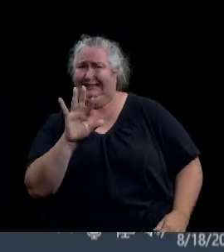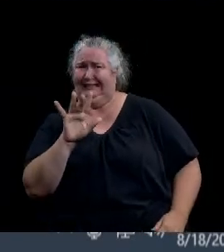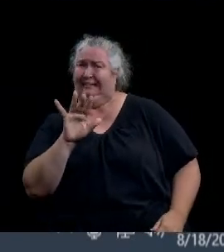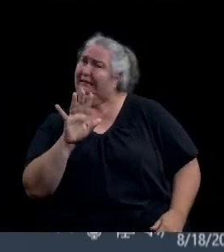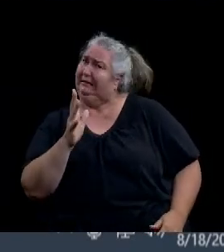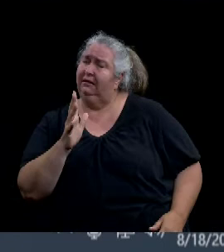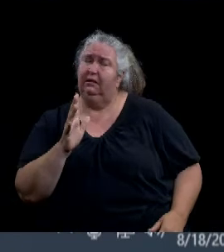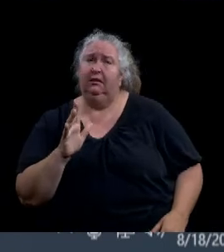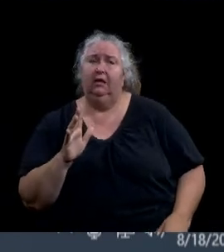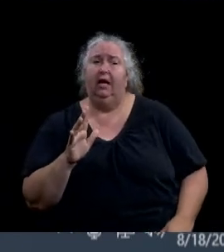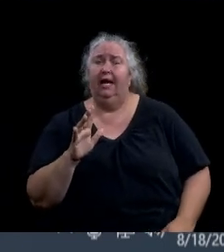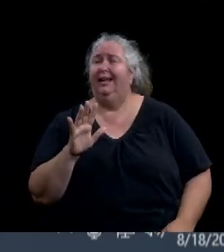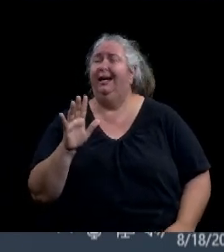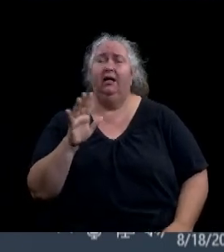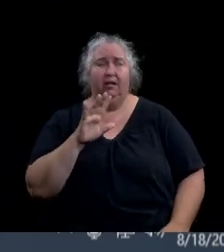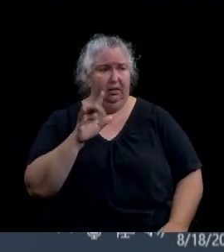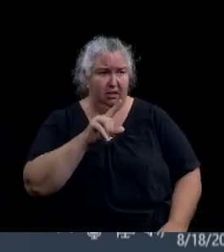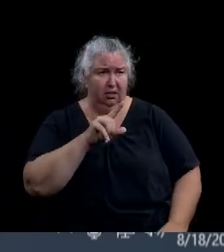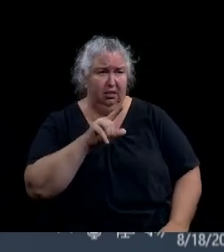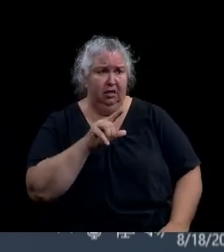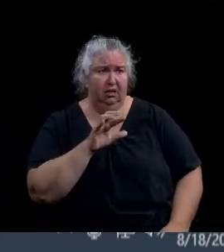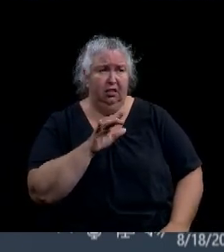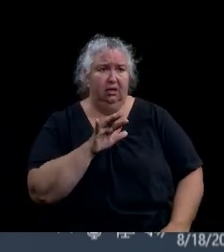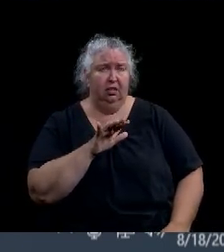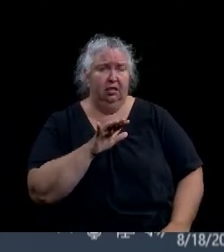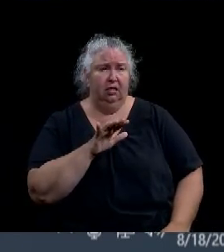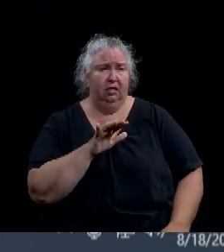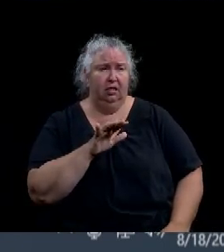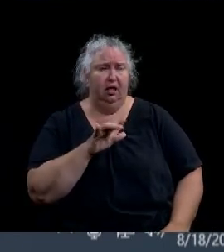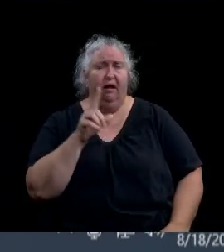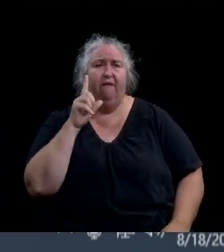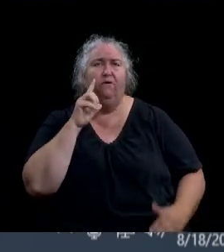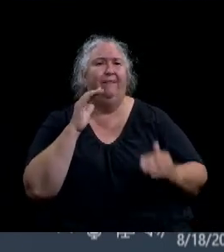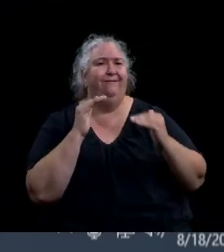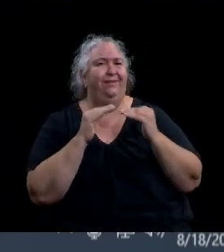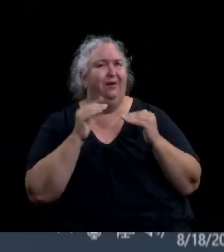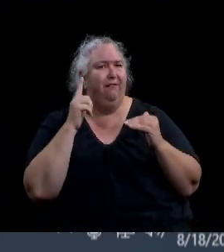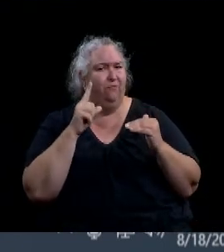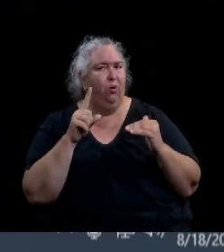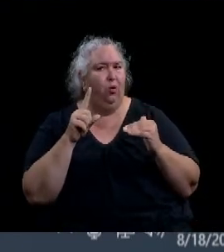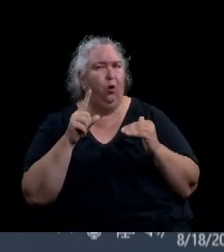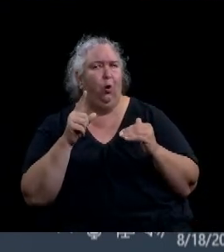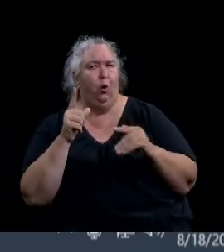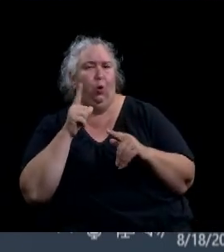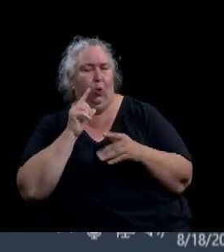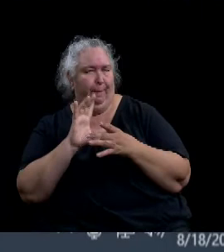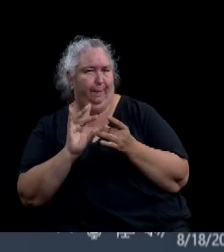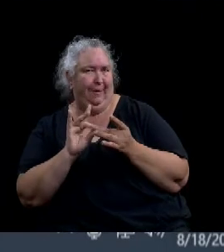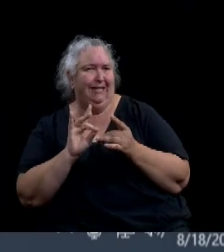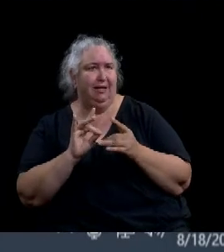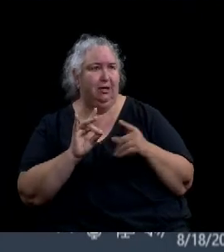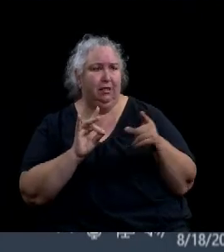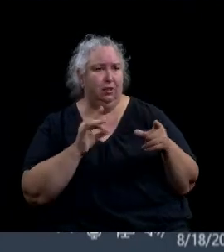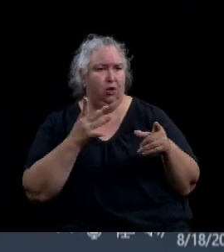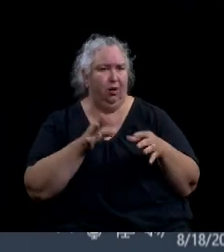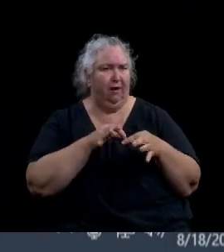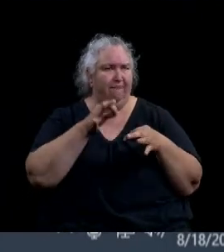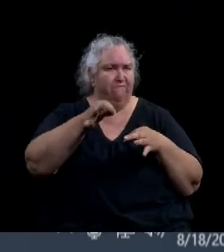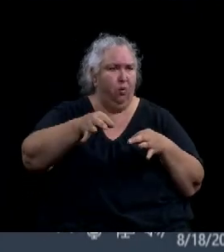Just in fairness to the speakers, did you already forward those that full the full